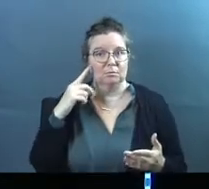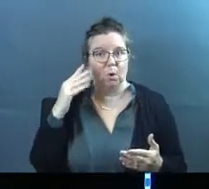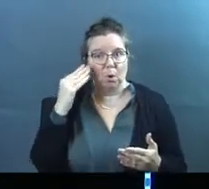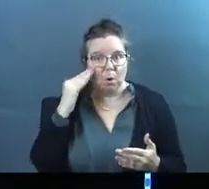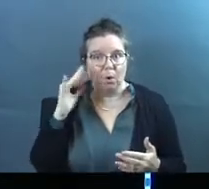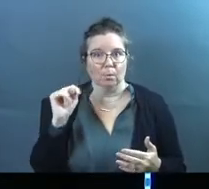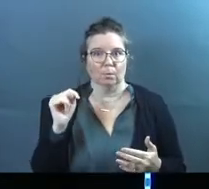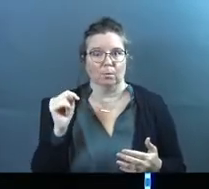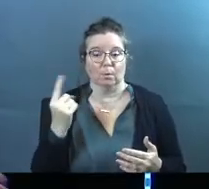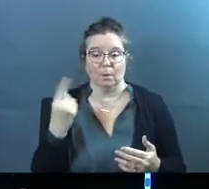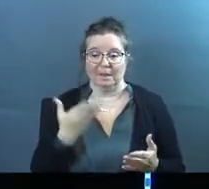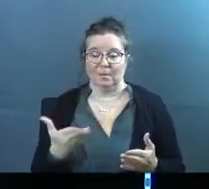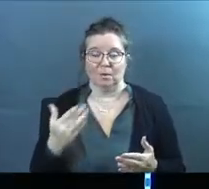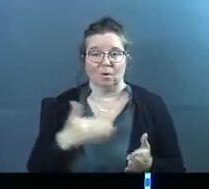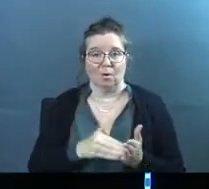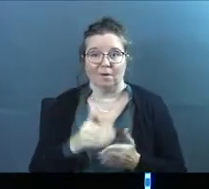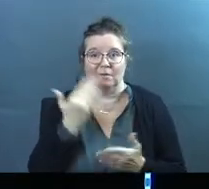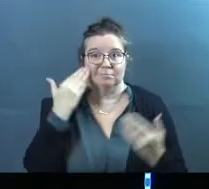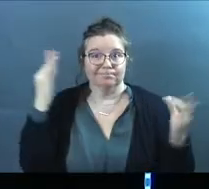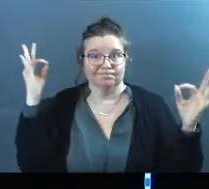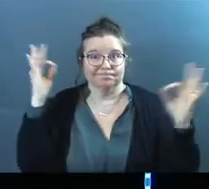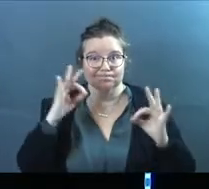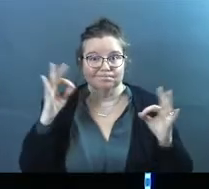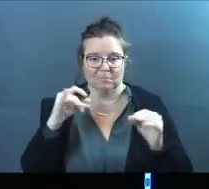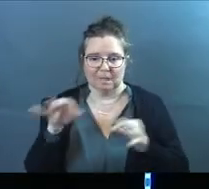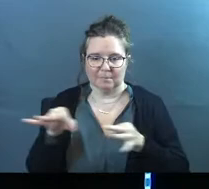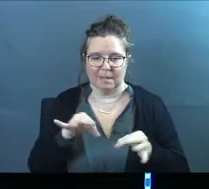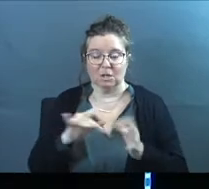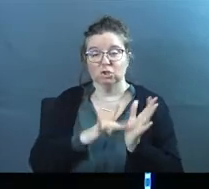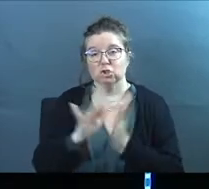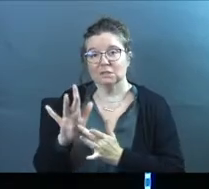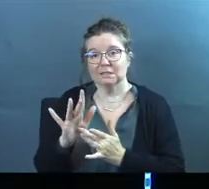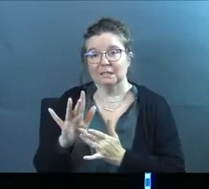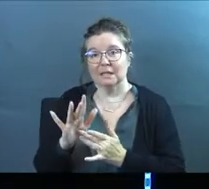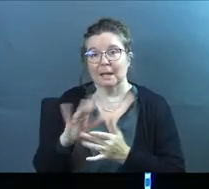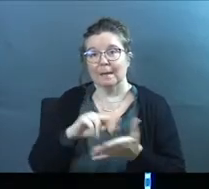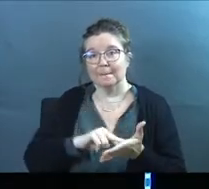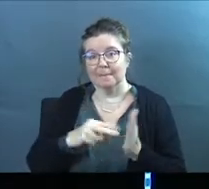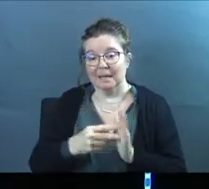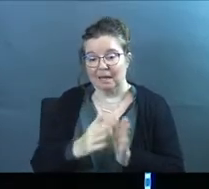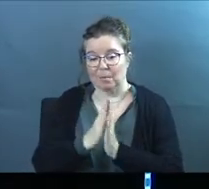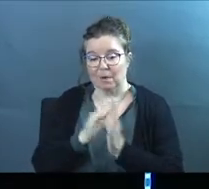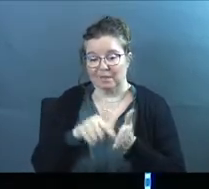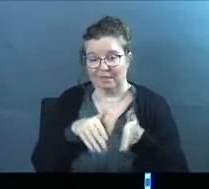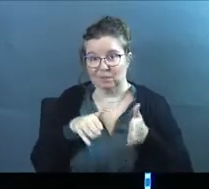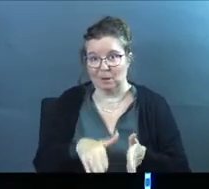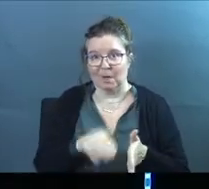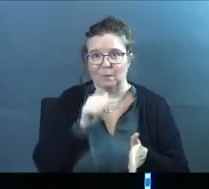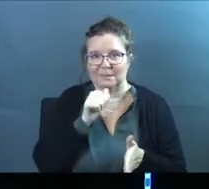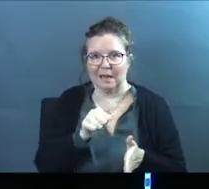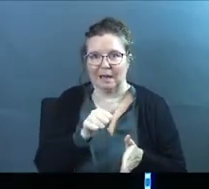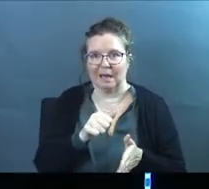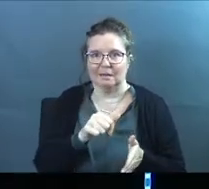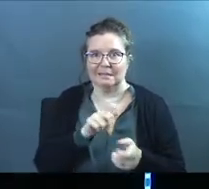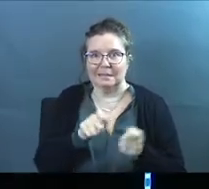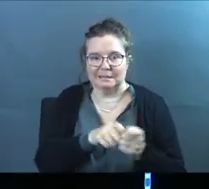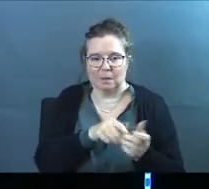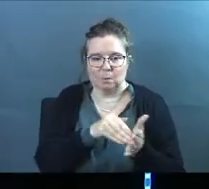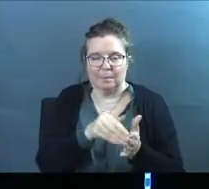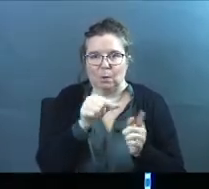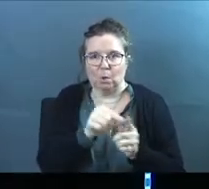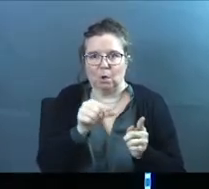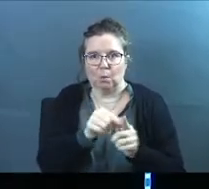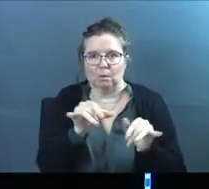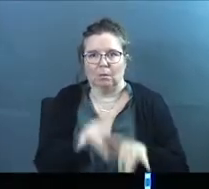But one thing that we often don't know, unless it's explained to us, is that Jesus's meaning of pray this way was not, just repeat this